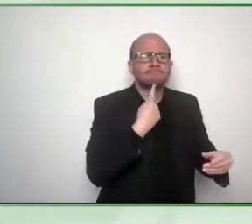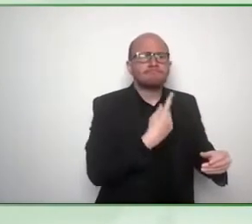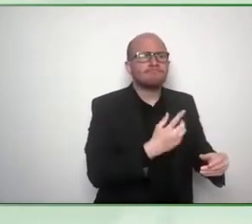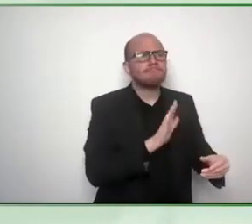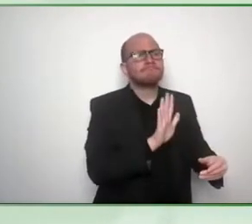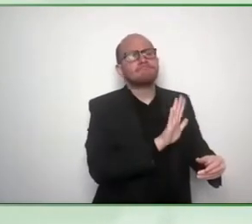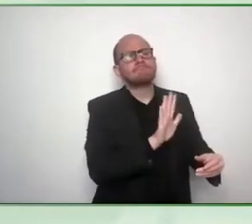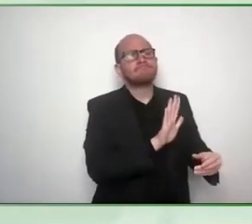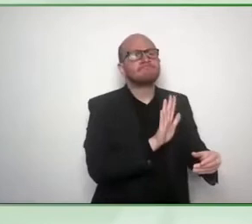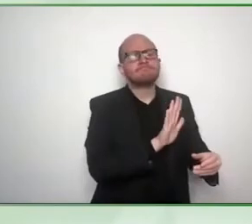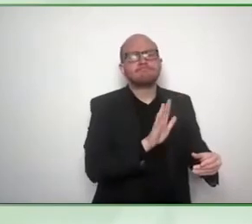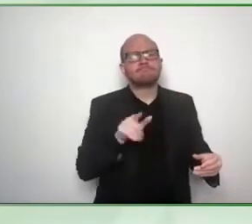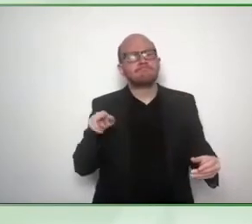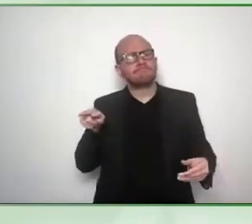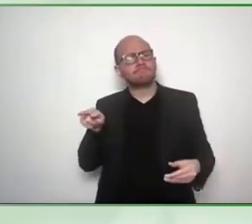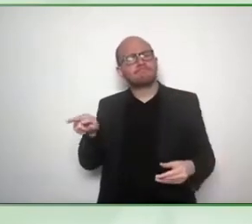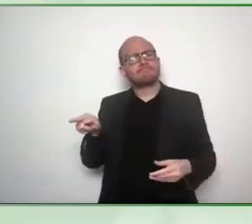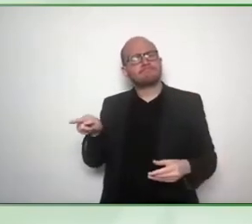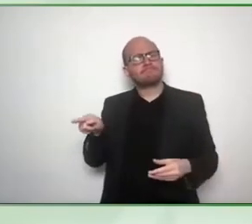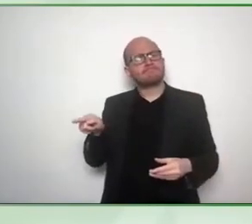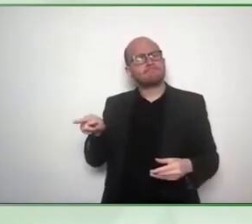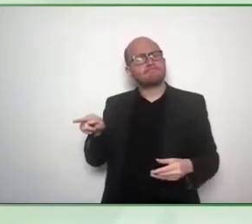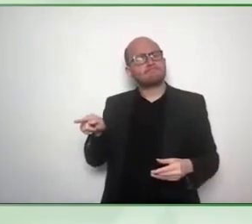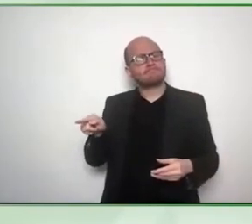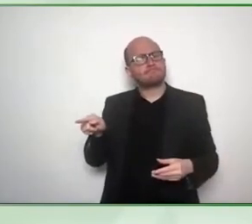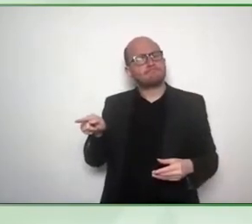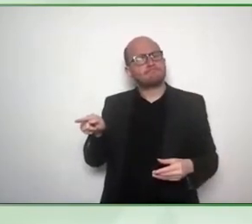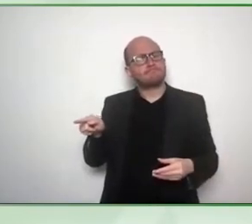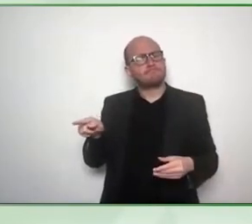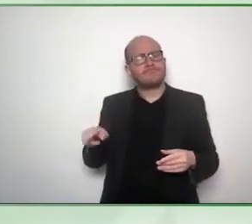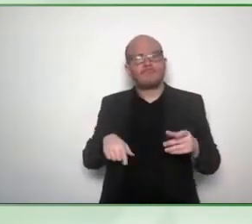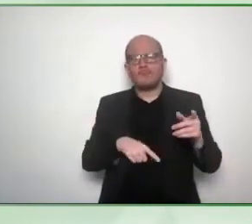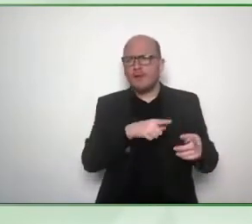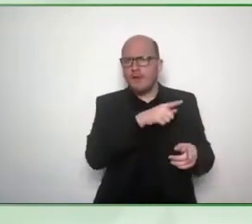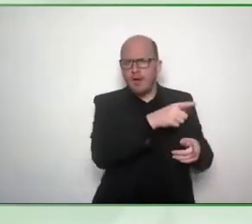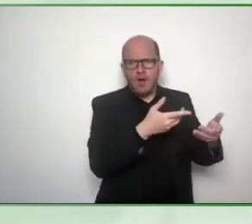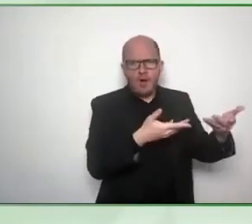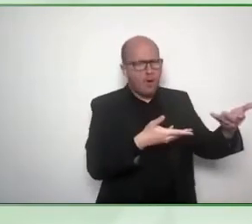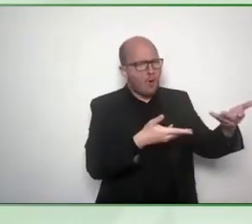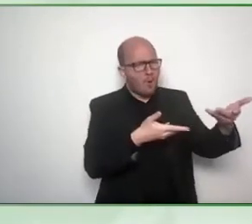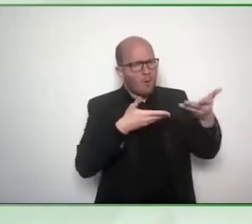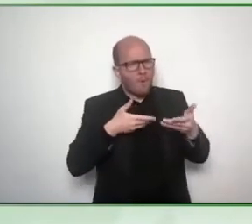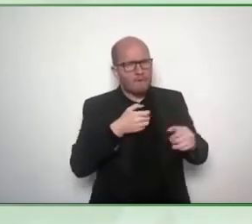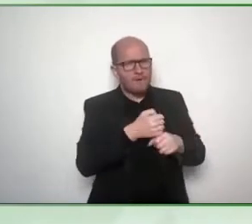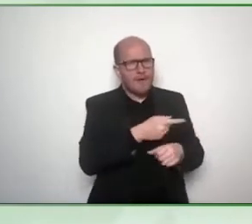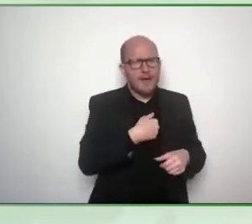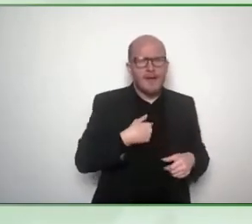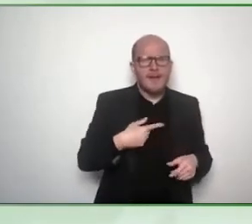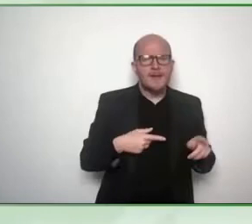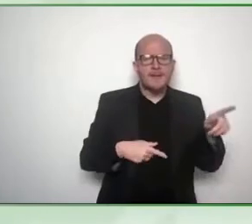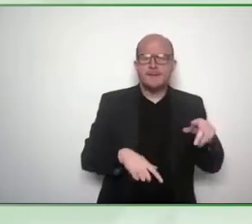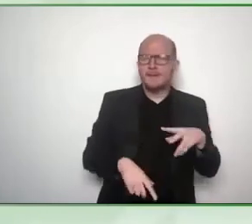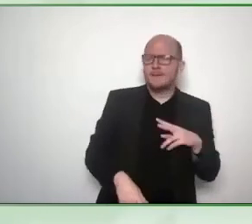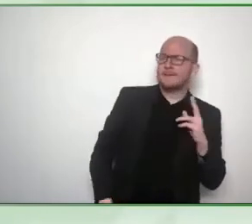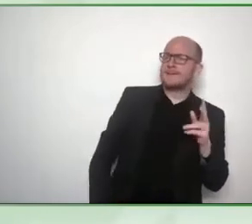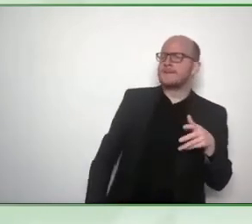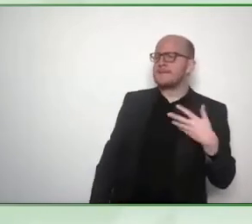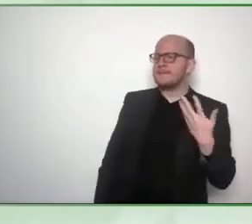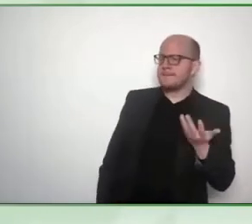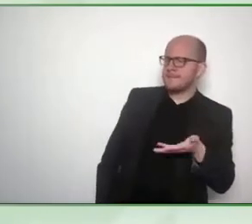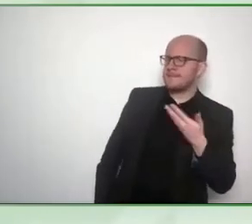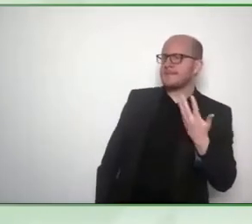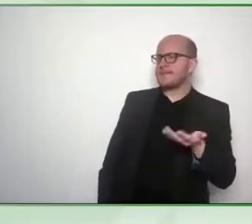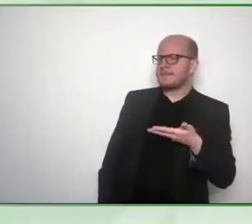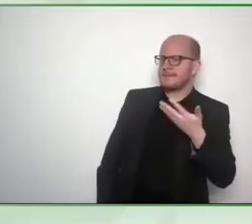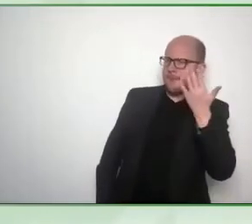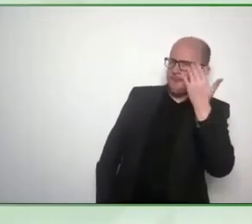to give me that opportunity looks at me with a little bit of skepticism and I have to kind of make the case that yes this person may be young